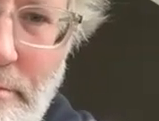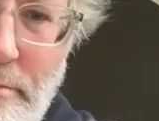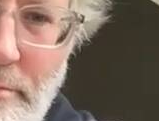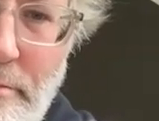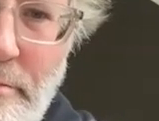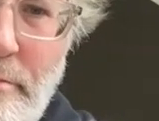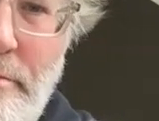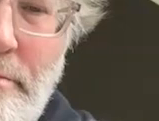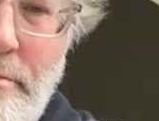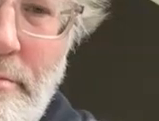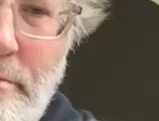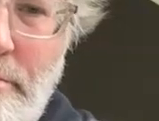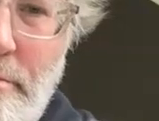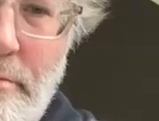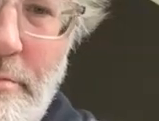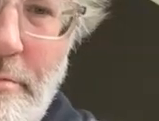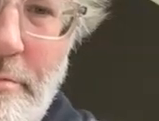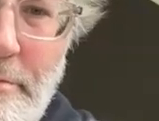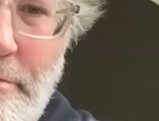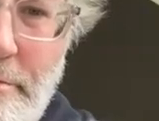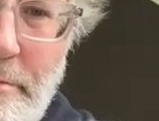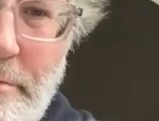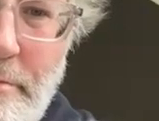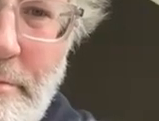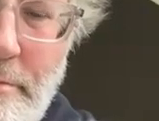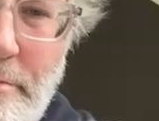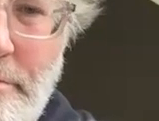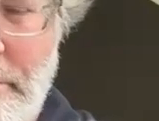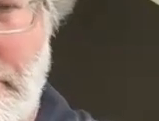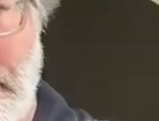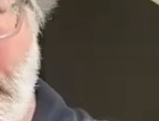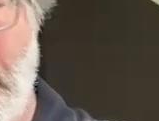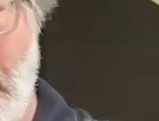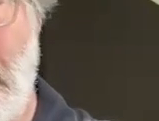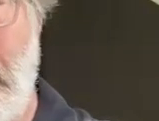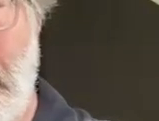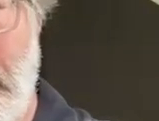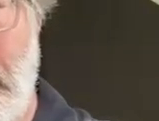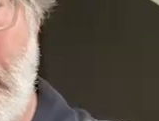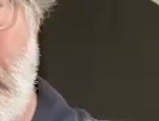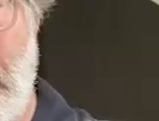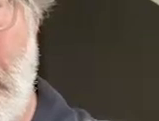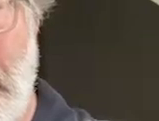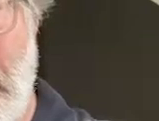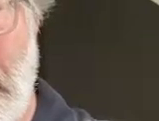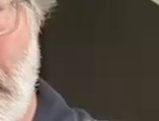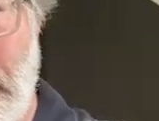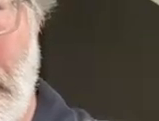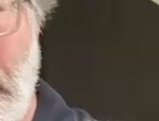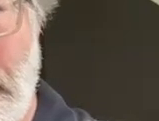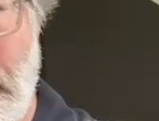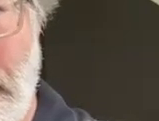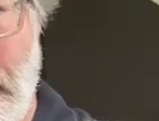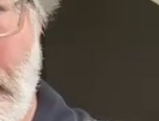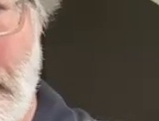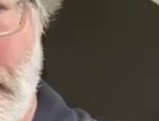in the office or having a campaign where you know i was just reading this actually yesterday on some other website i'm reading this stuff constantly sealing your the